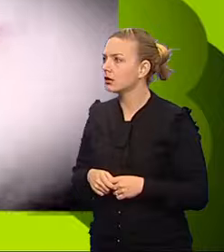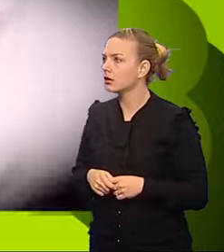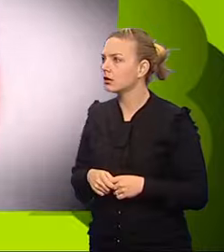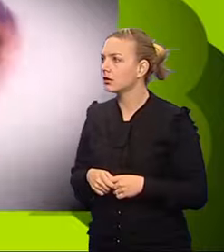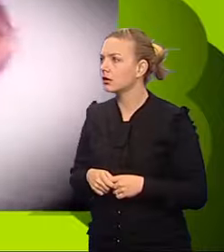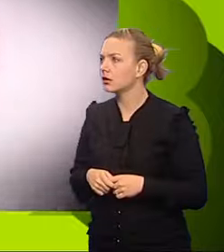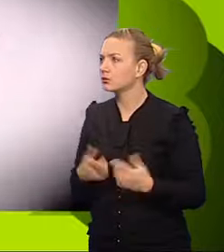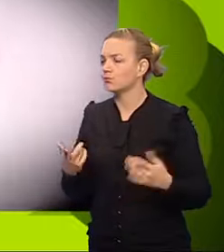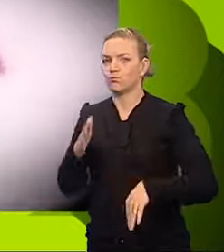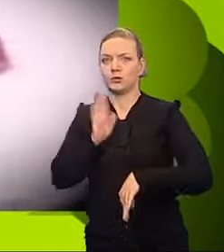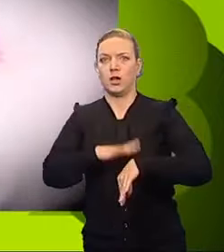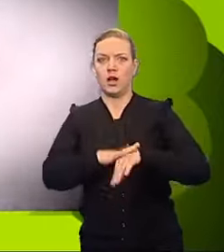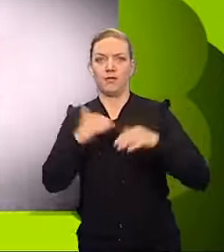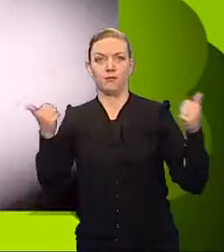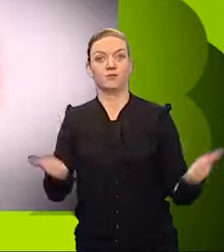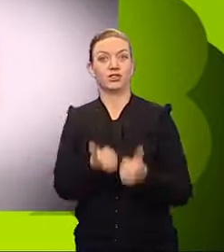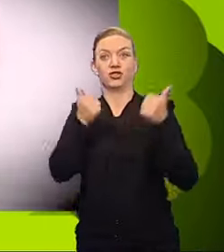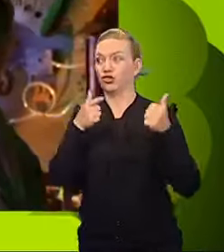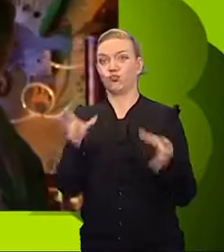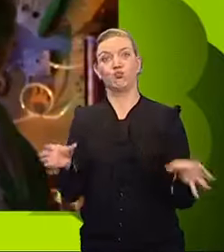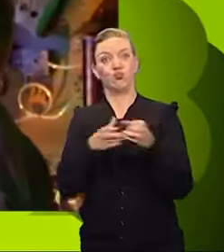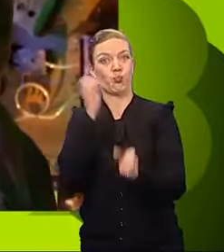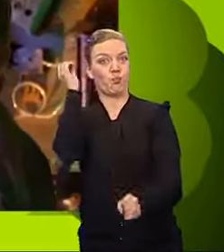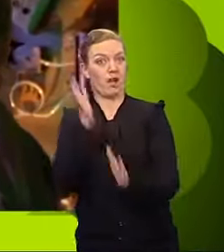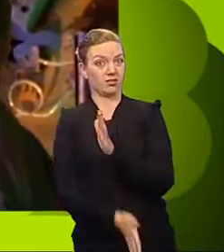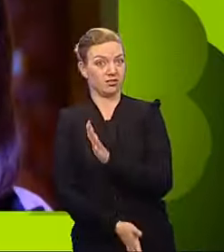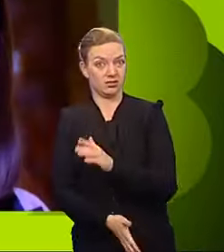Your time is up. You have passed.